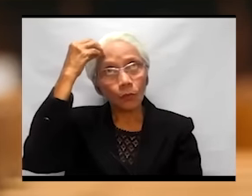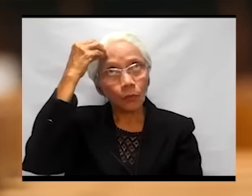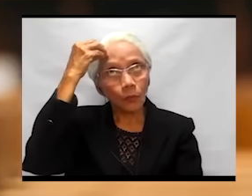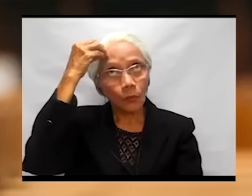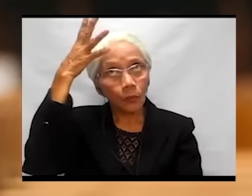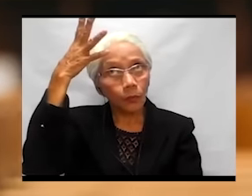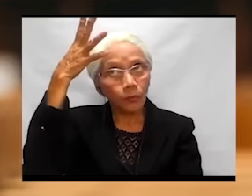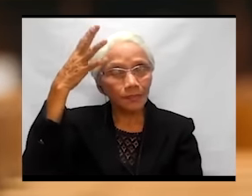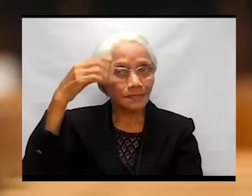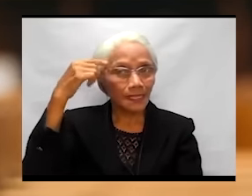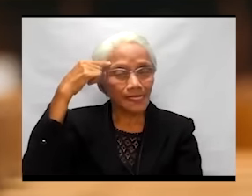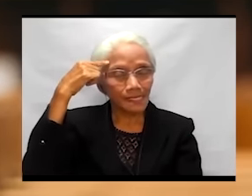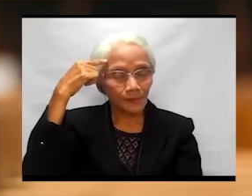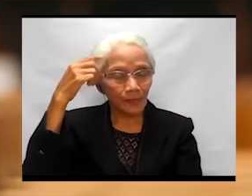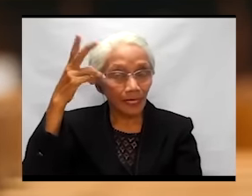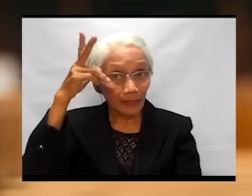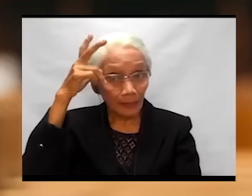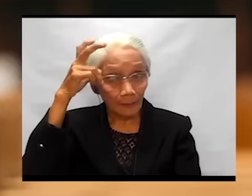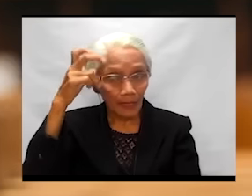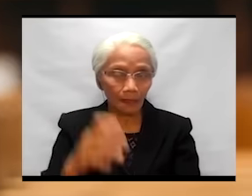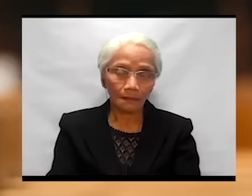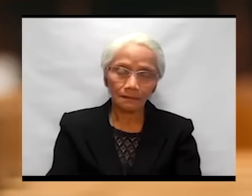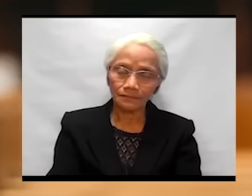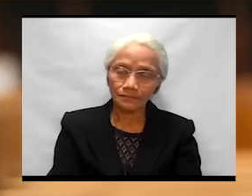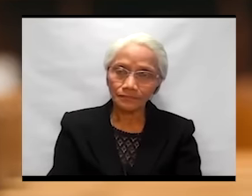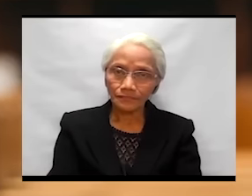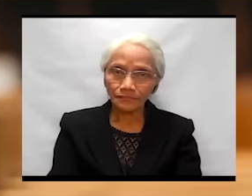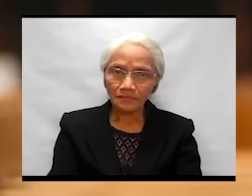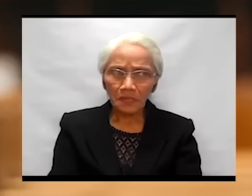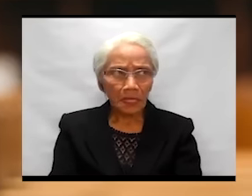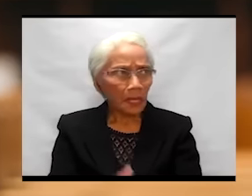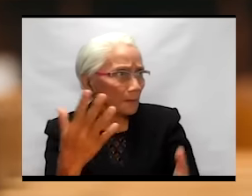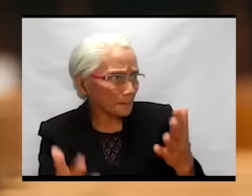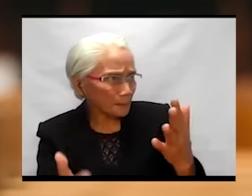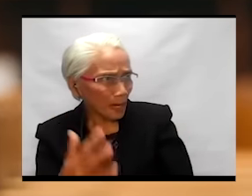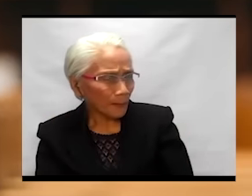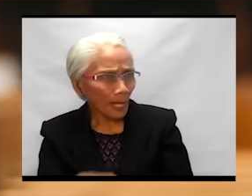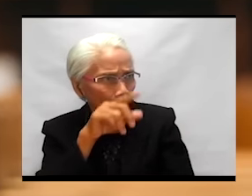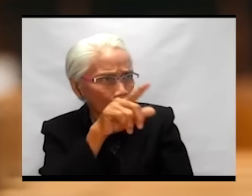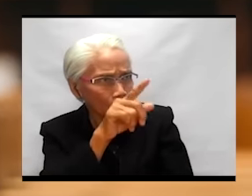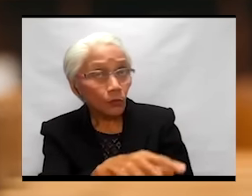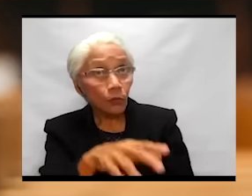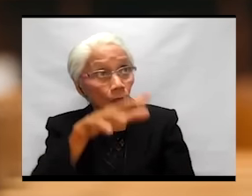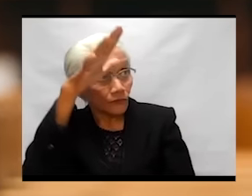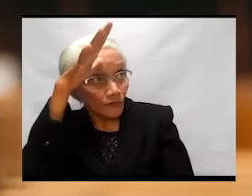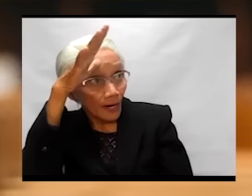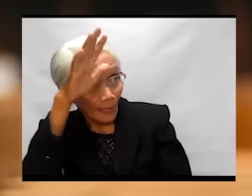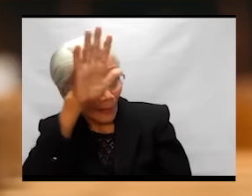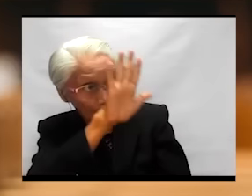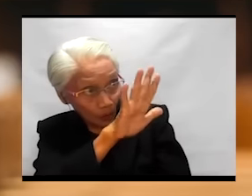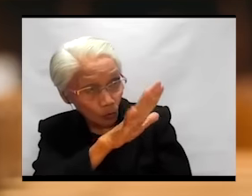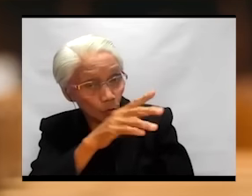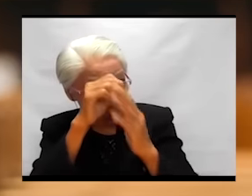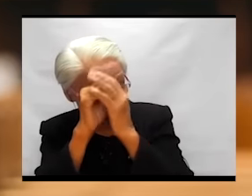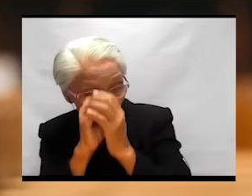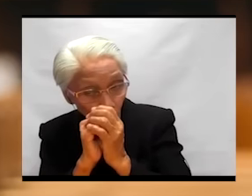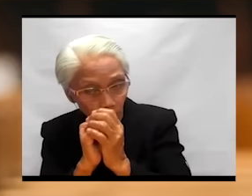demonyo. Look, your Father, the one that you worship,